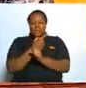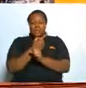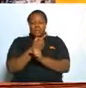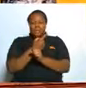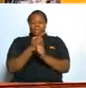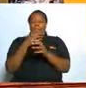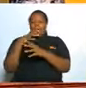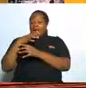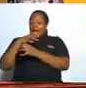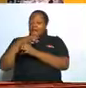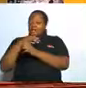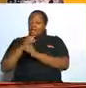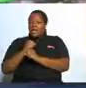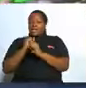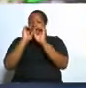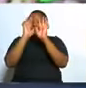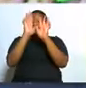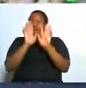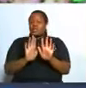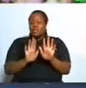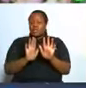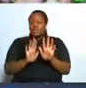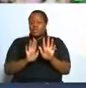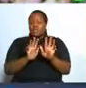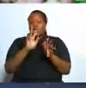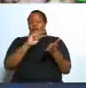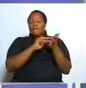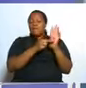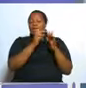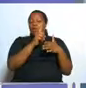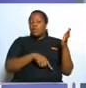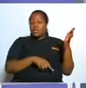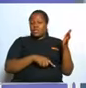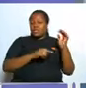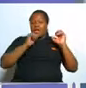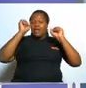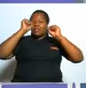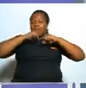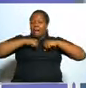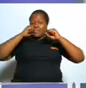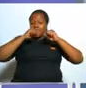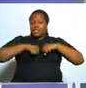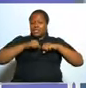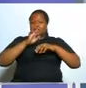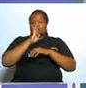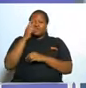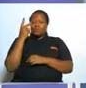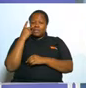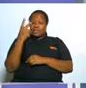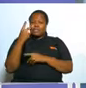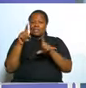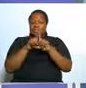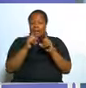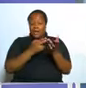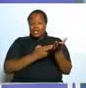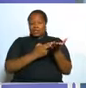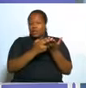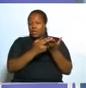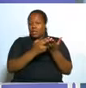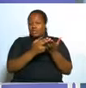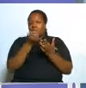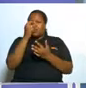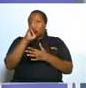trust worth what is this the ability to be relied as honest or